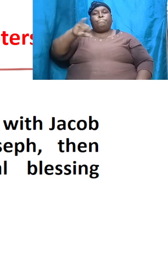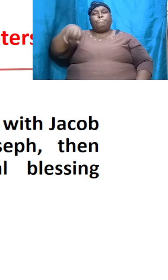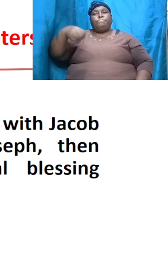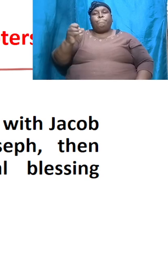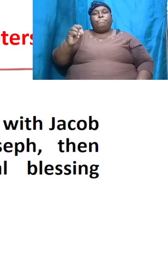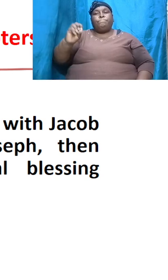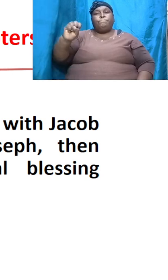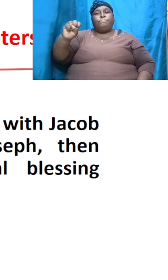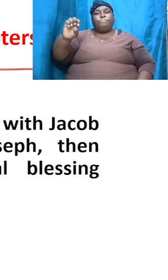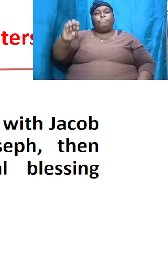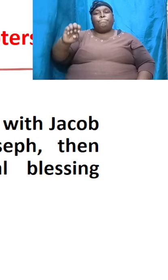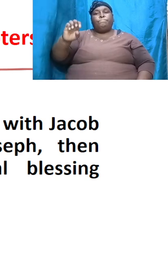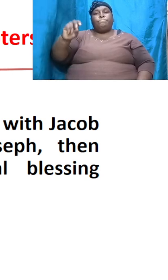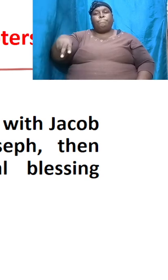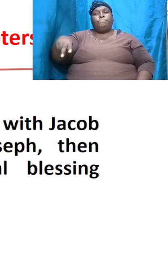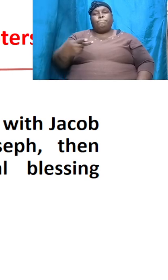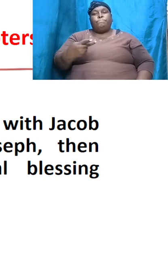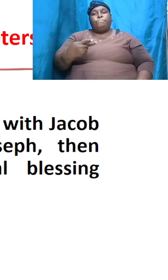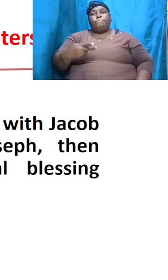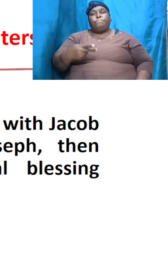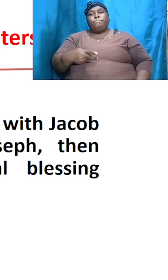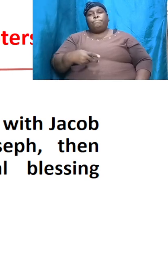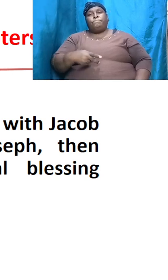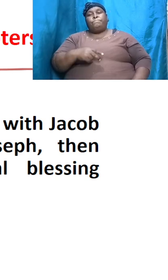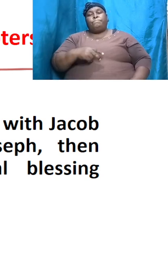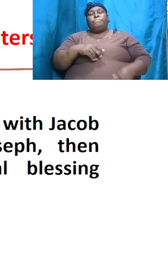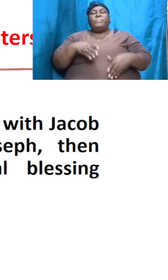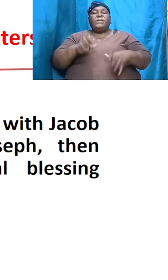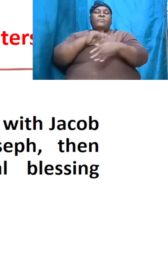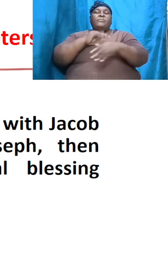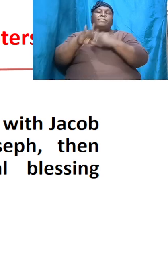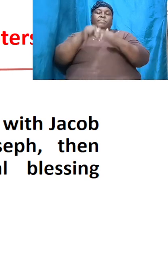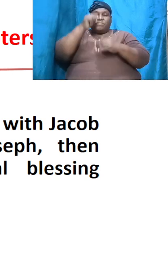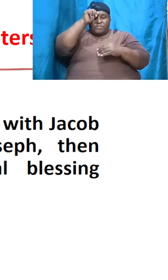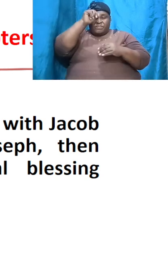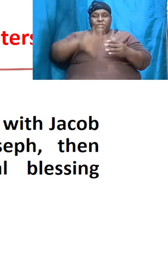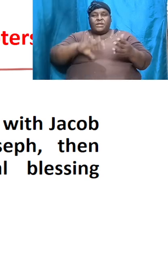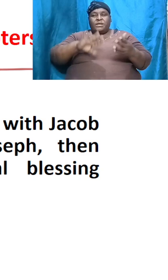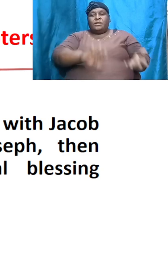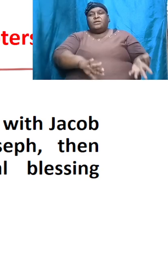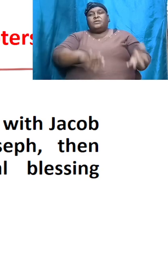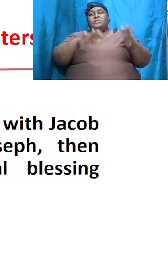going the way of all men dying